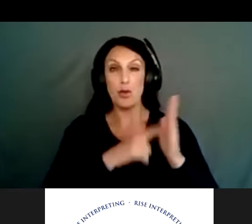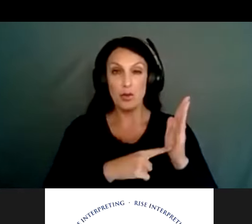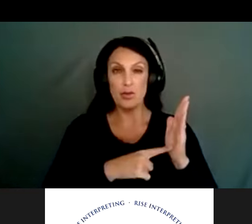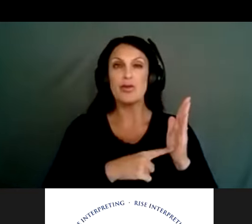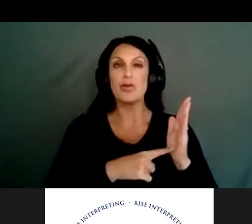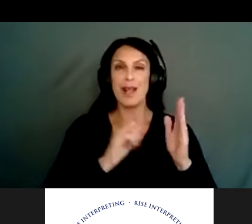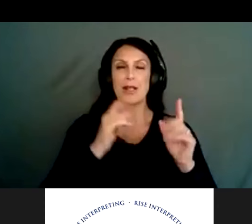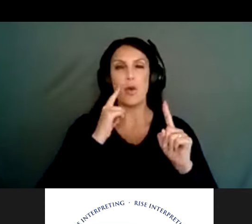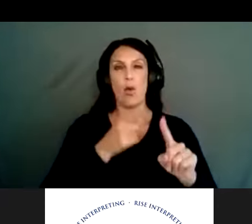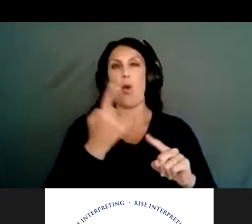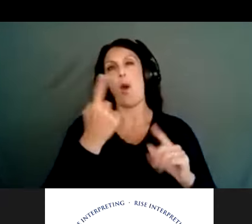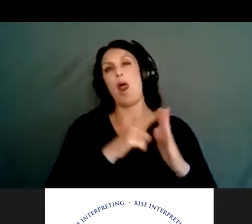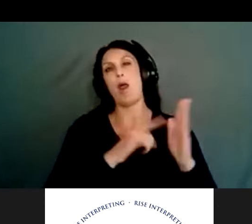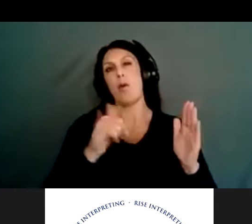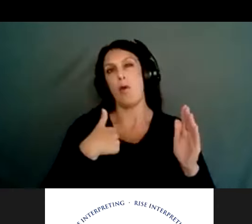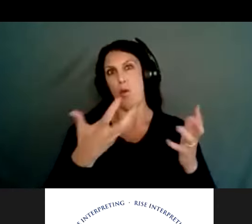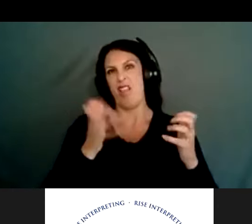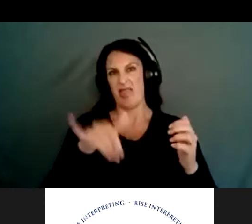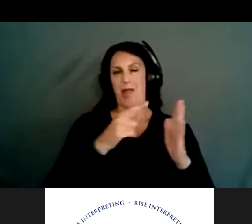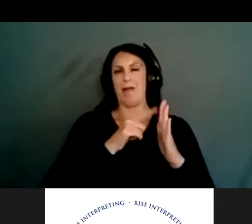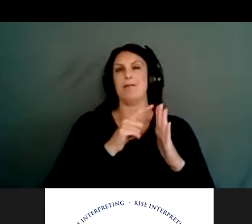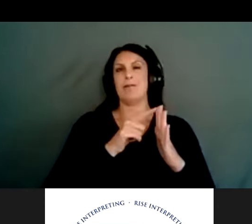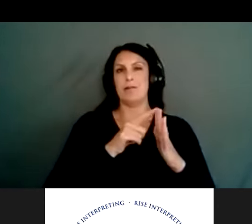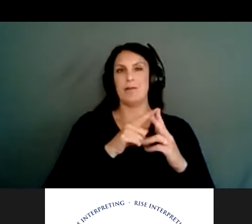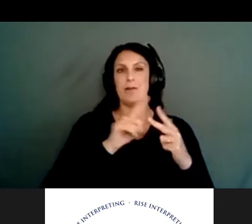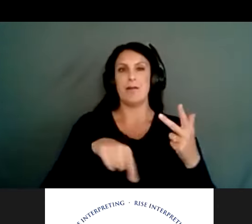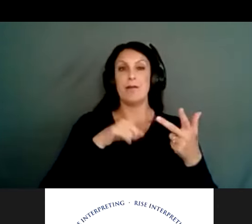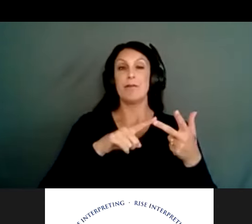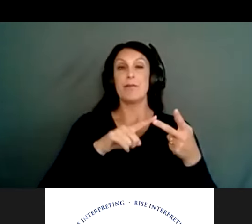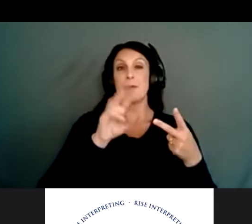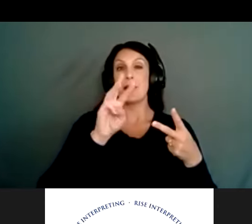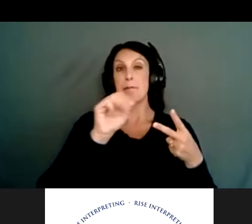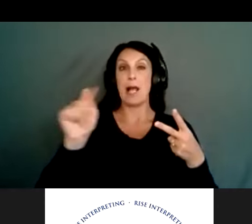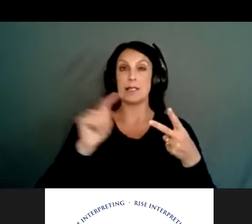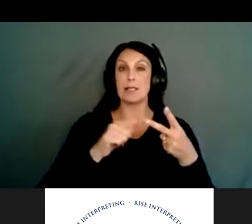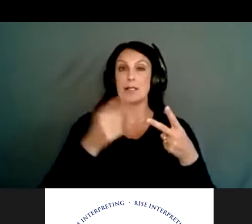for goal one, what we've discussed, and I'll hand it off to Matt for goal number two.